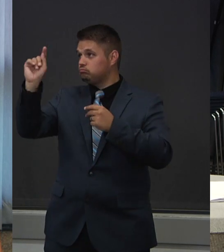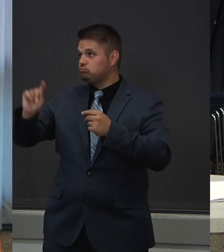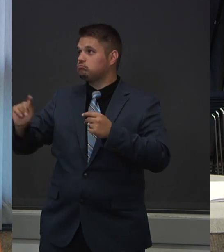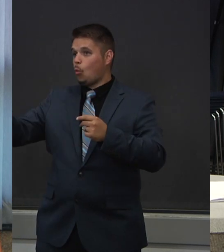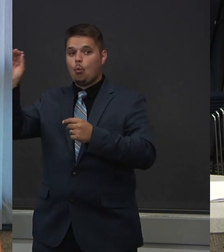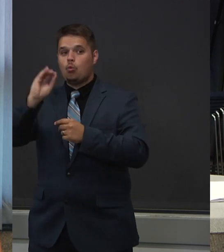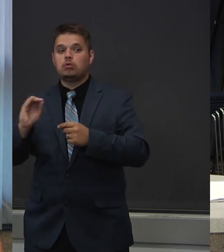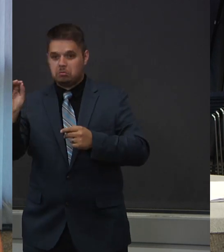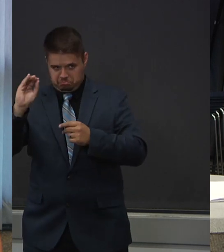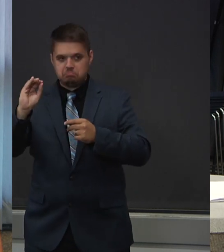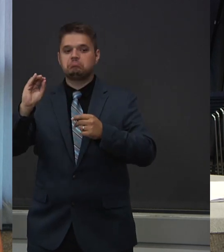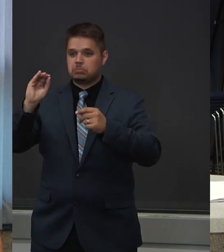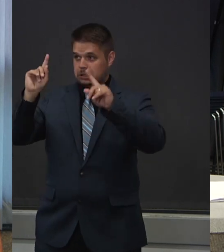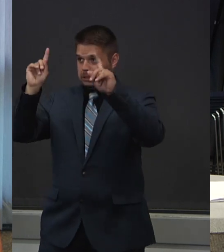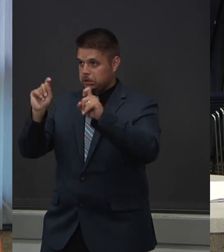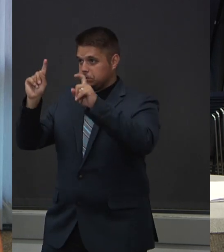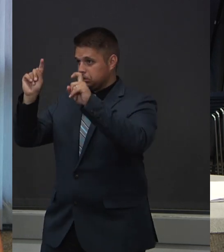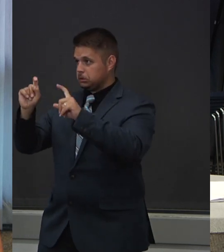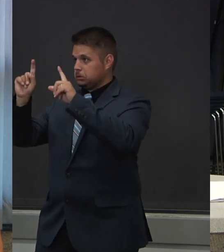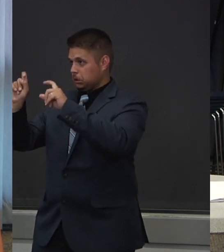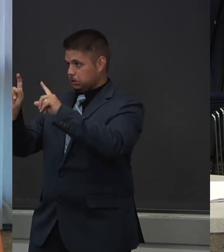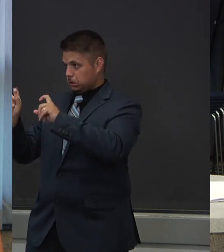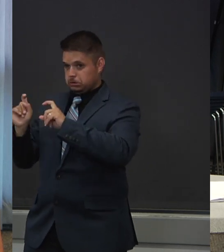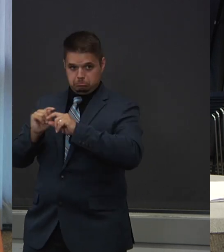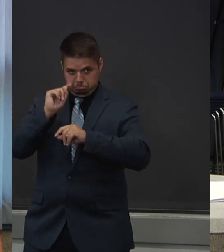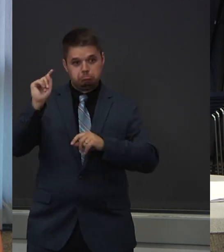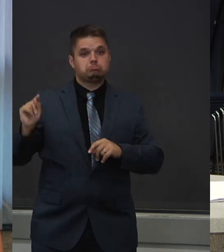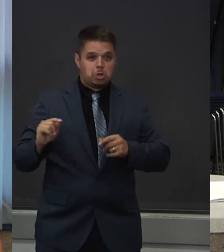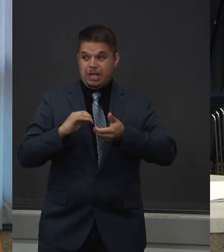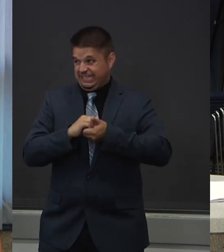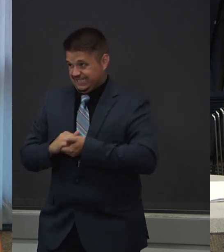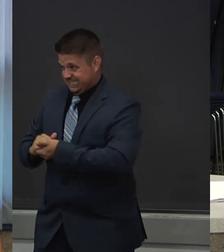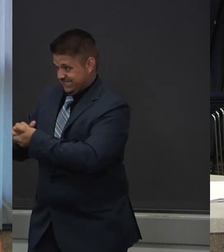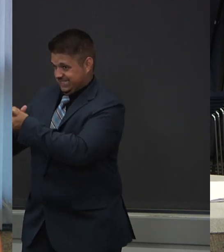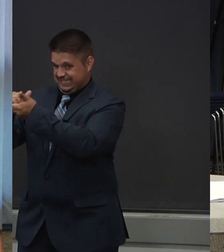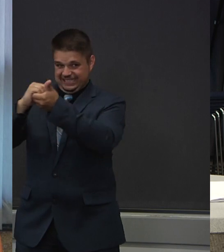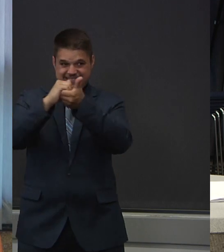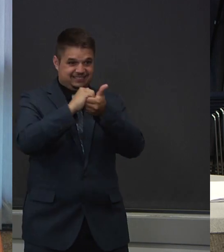And we hope to be doing this in partnership with Oregon State University.